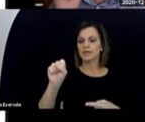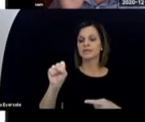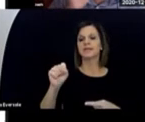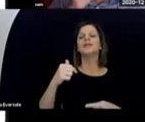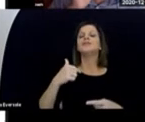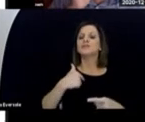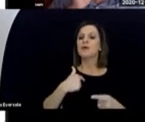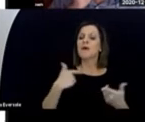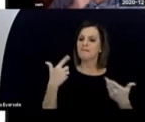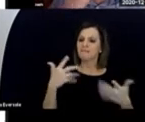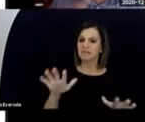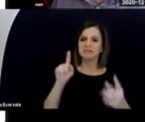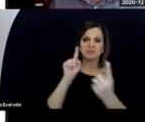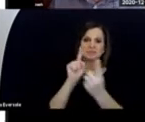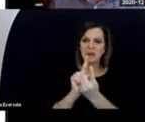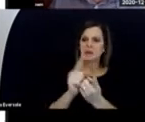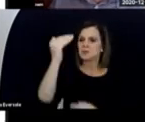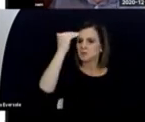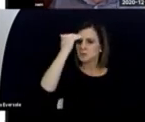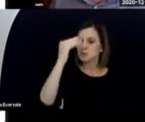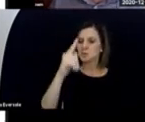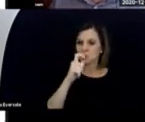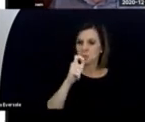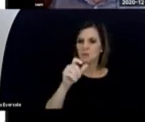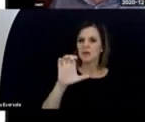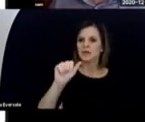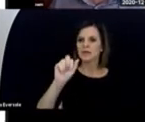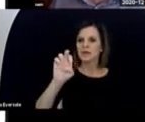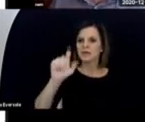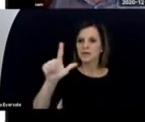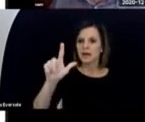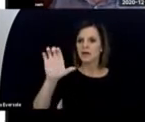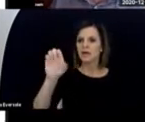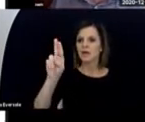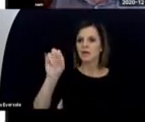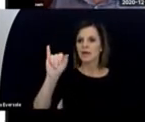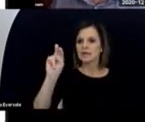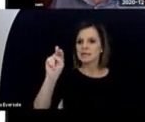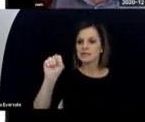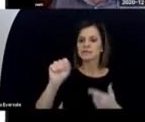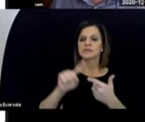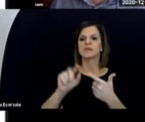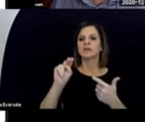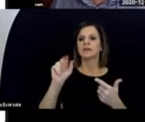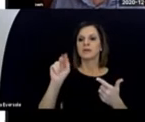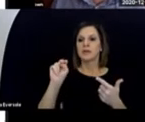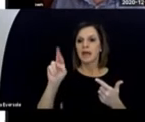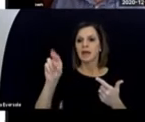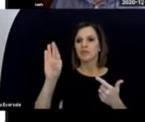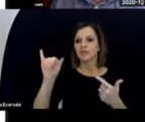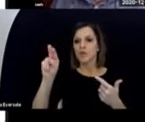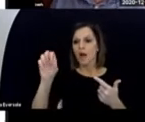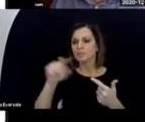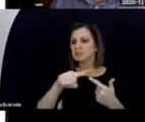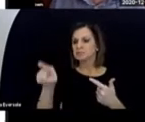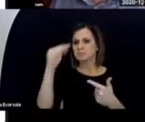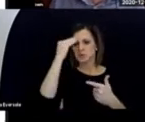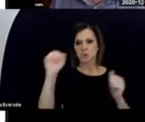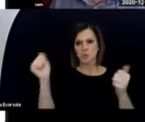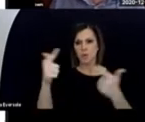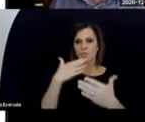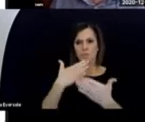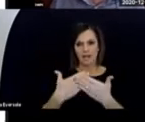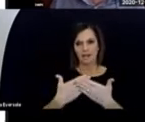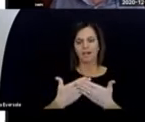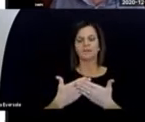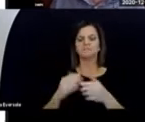about rubella syndrome. So I got to know Nan Robbins and, I think, Carol Cousins and people like that